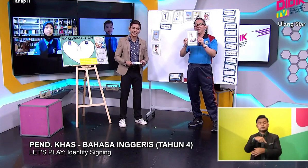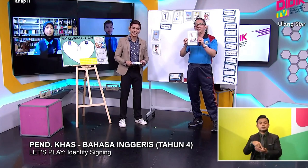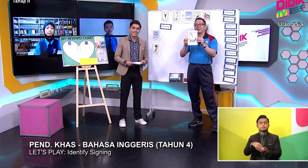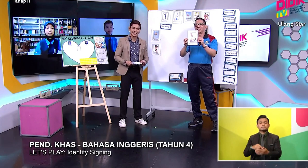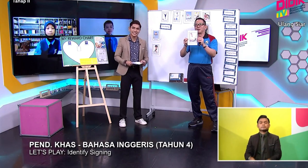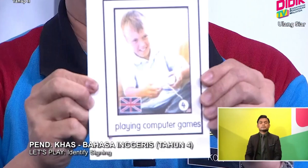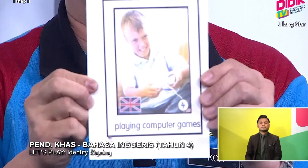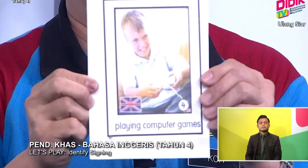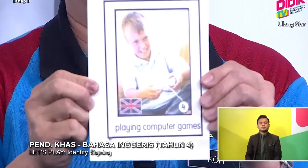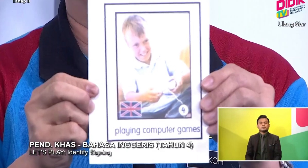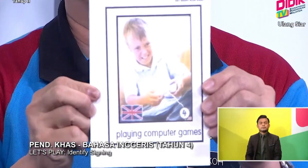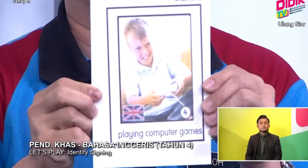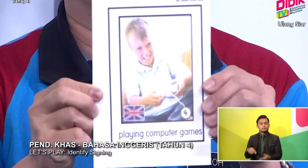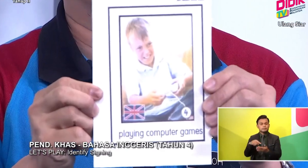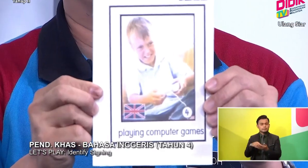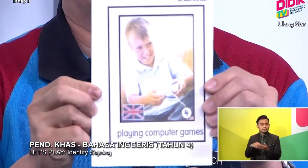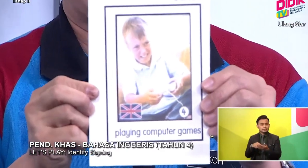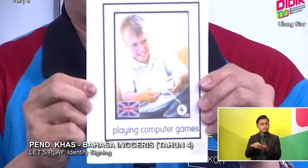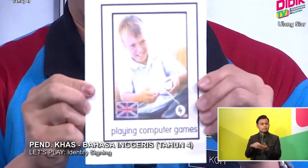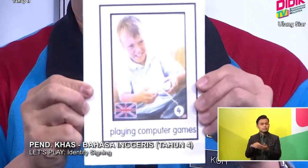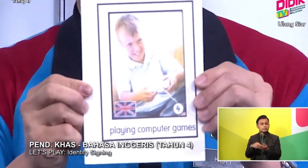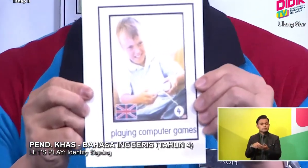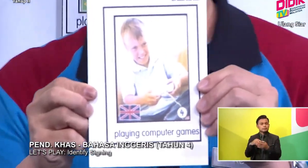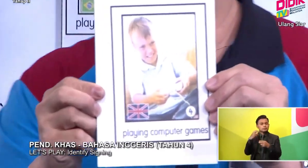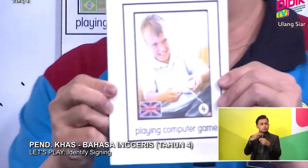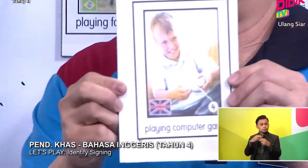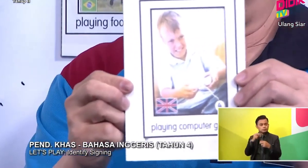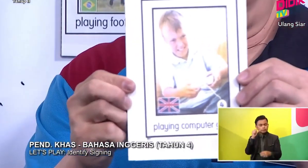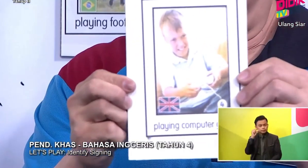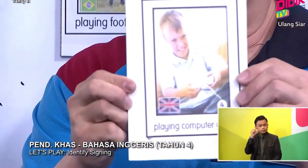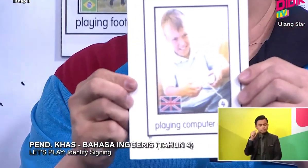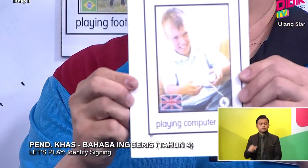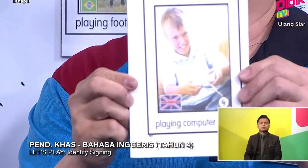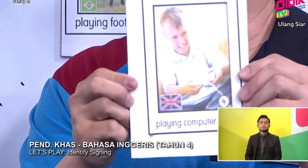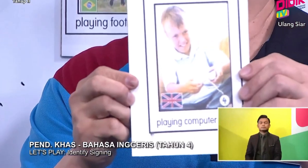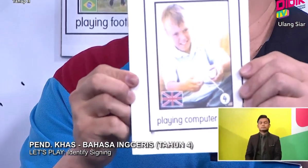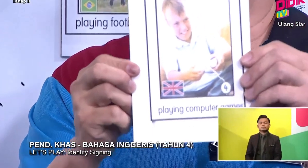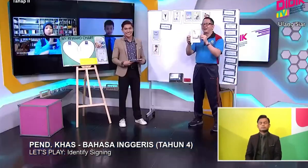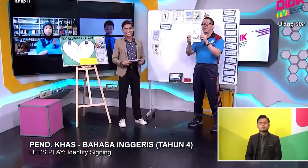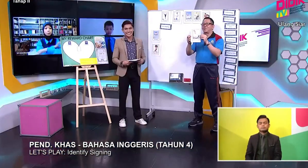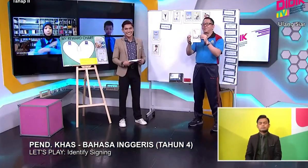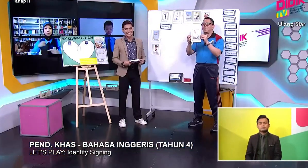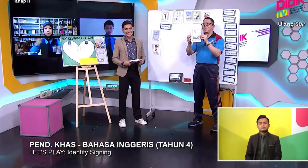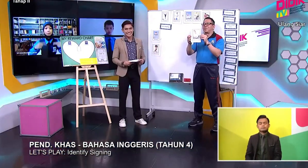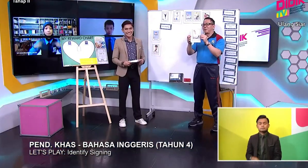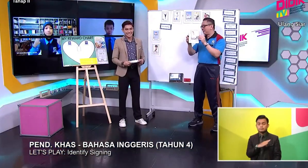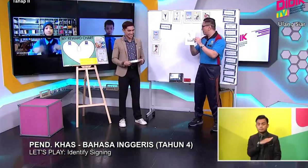And it's my favourite. Okay. It's your favourite teacher's job.